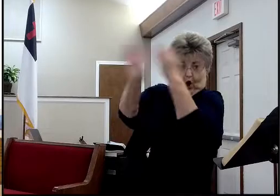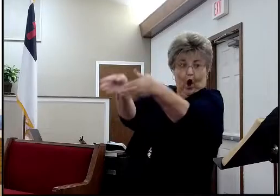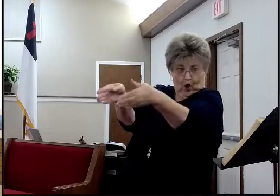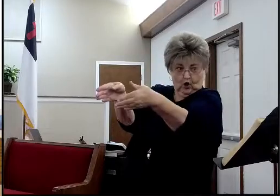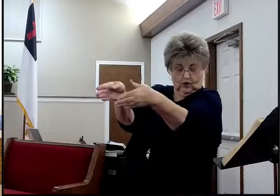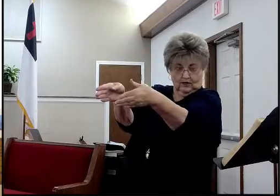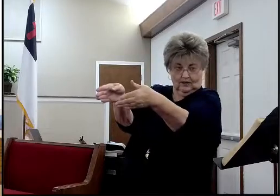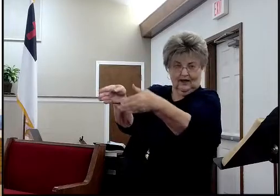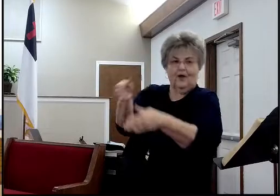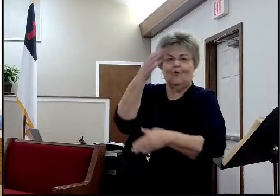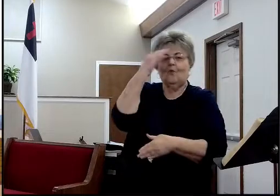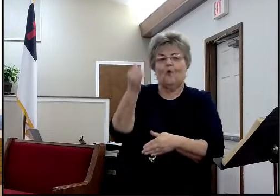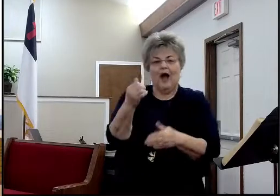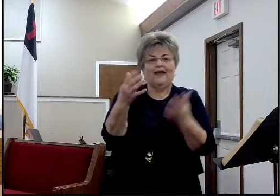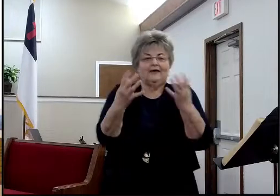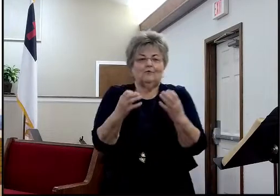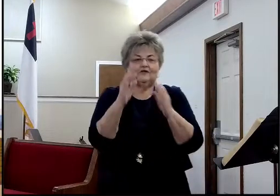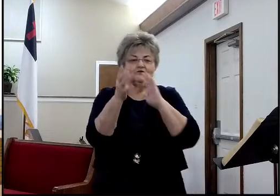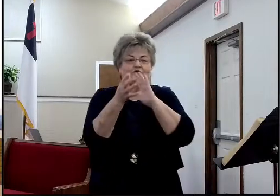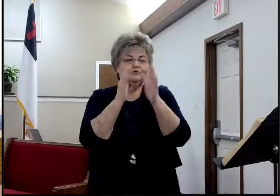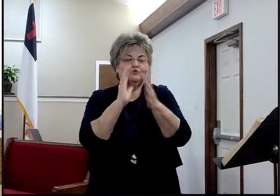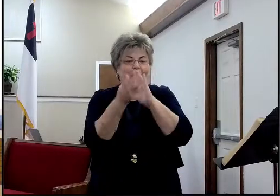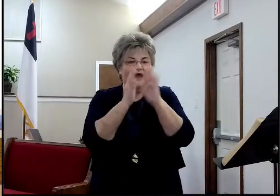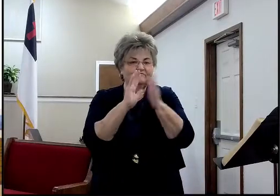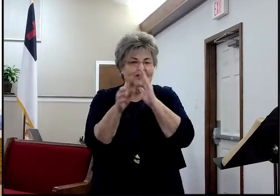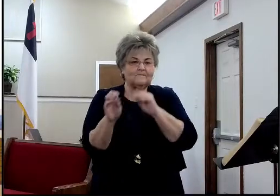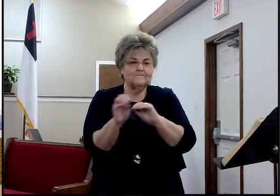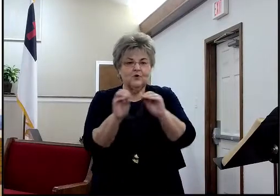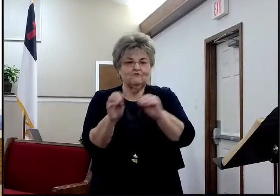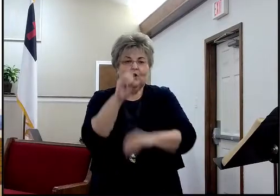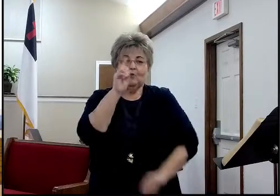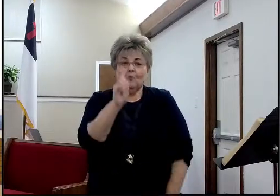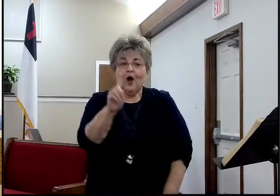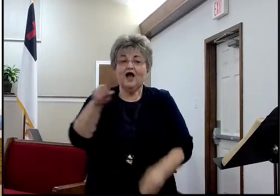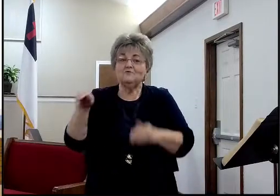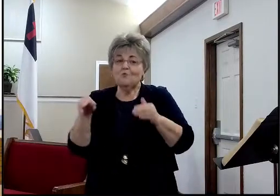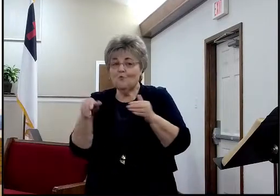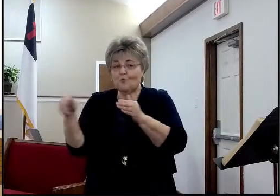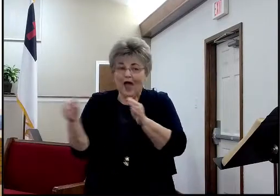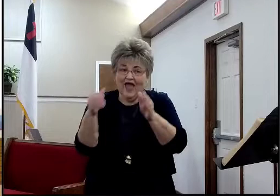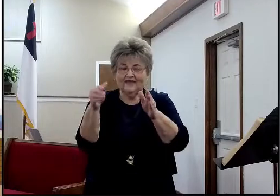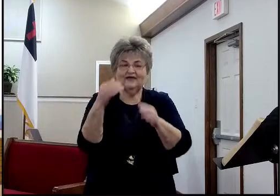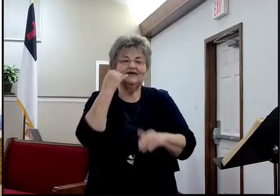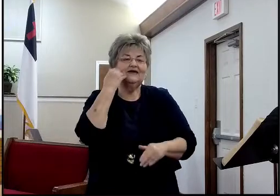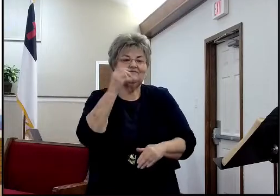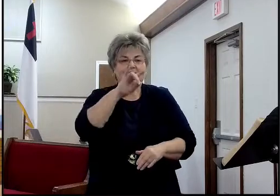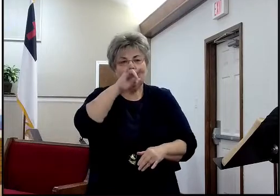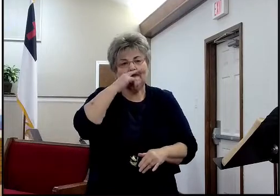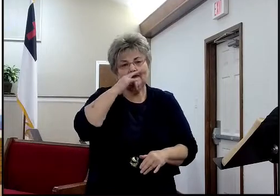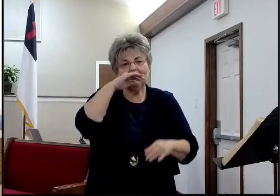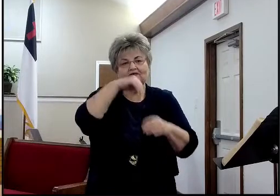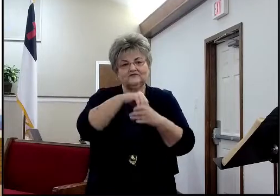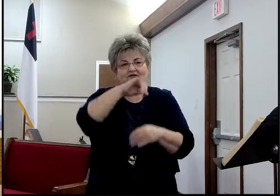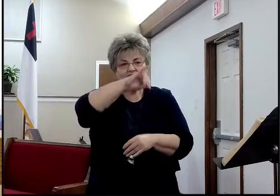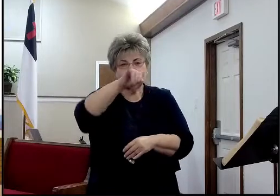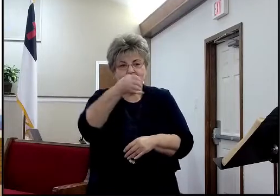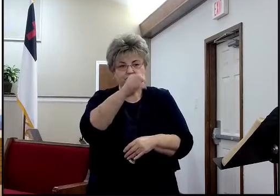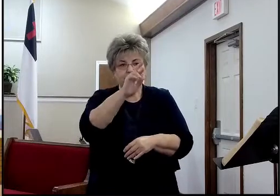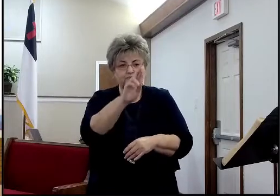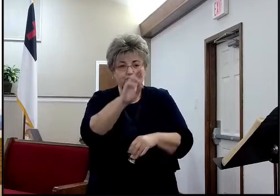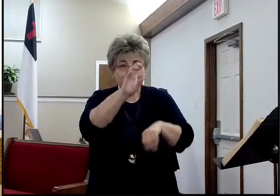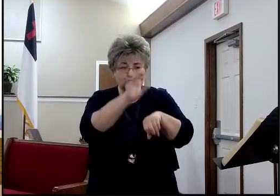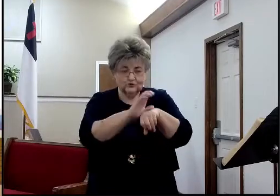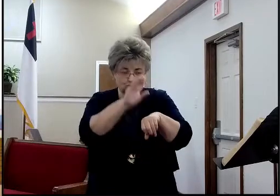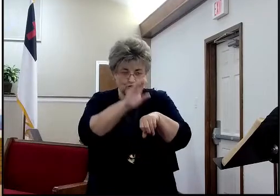Because I'm trying to keep traffic one way, best I can. If you have kids in junior church this morning, I'm going to dismiss you right after that to get your junior